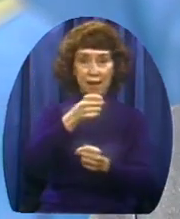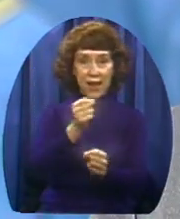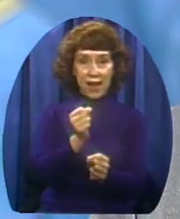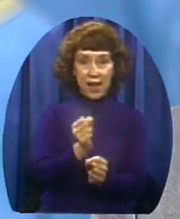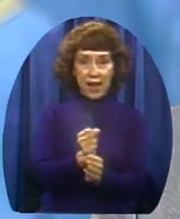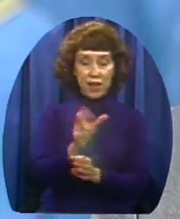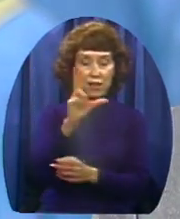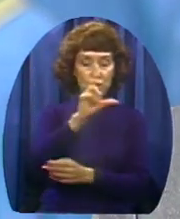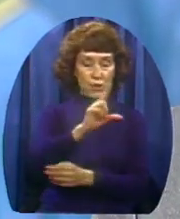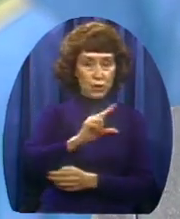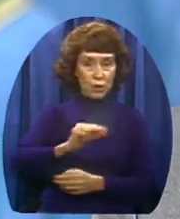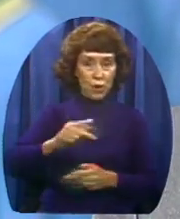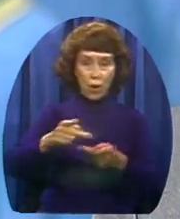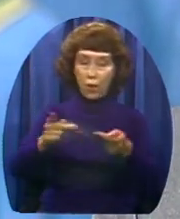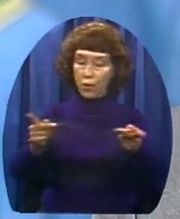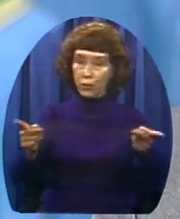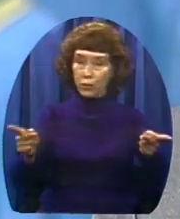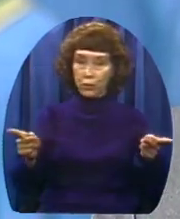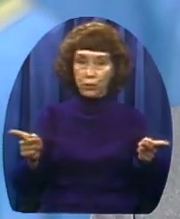room